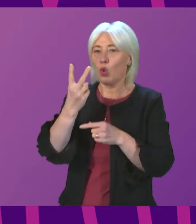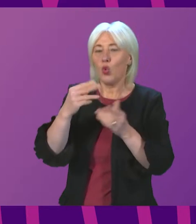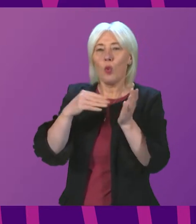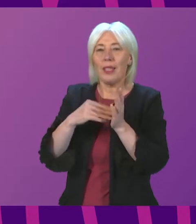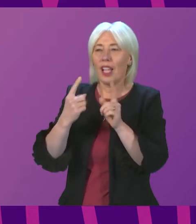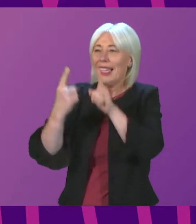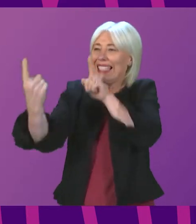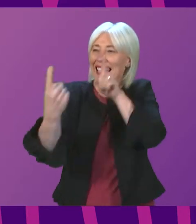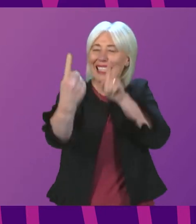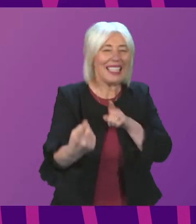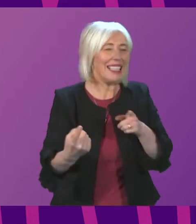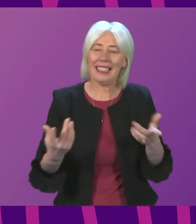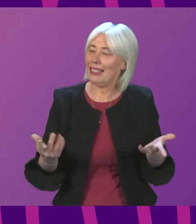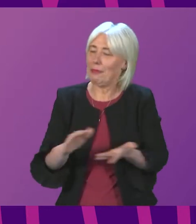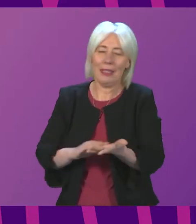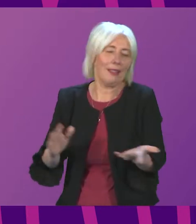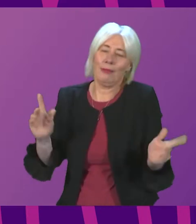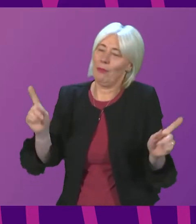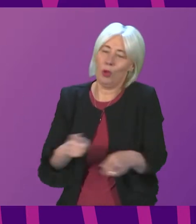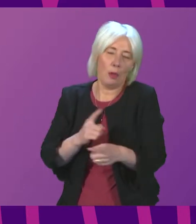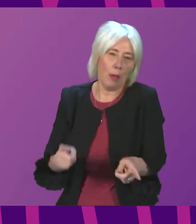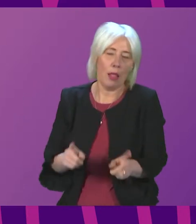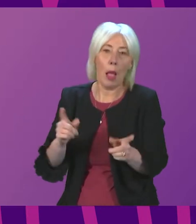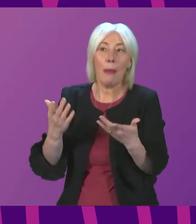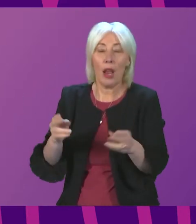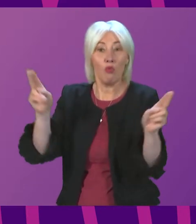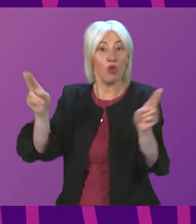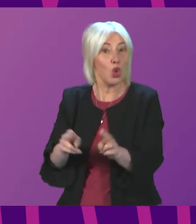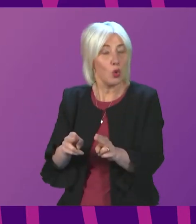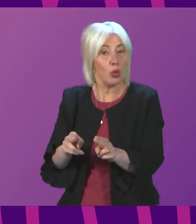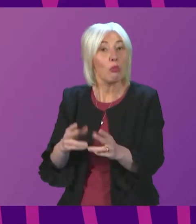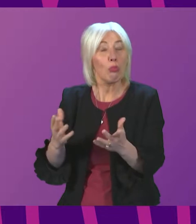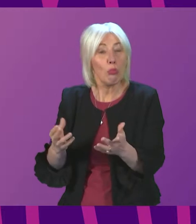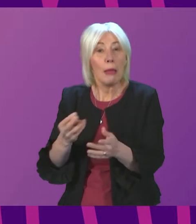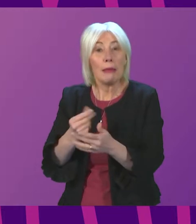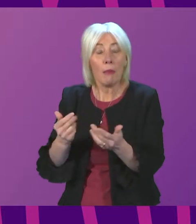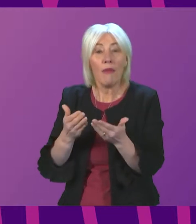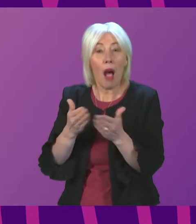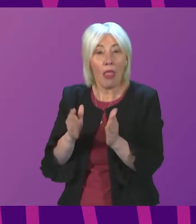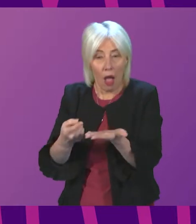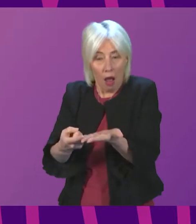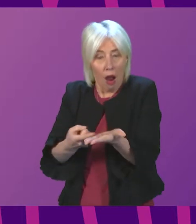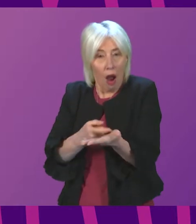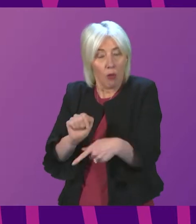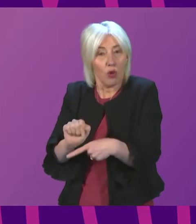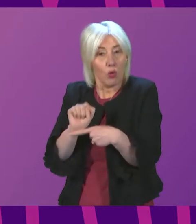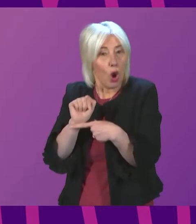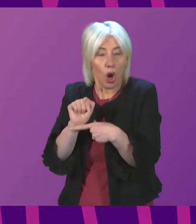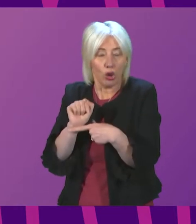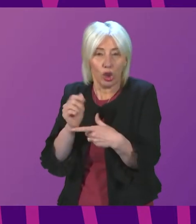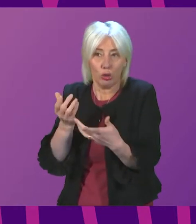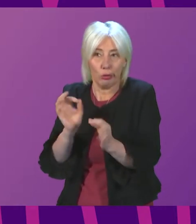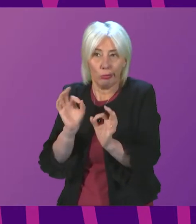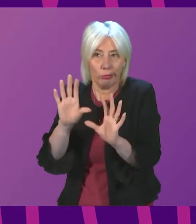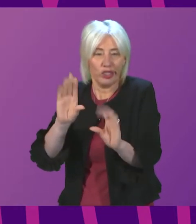distancing made that practically difficult, that has reduced now and some of the wider precautions are also no longer in place. I would